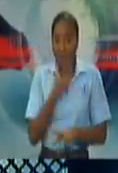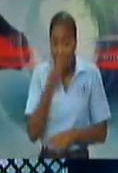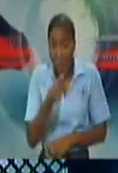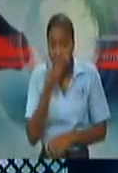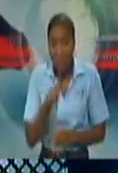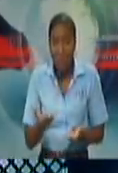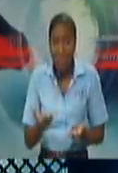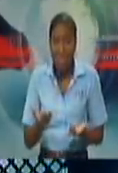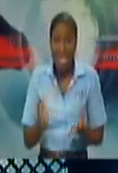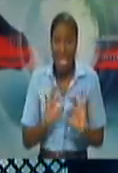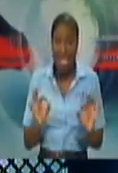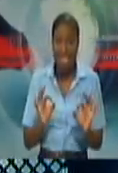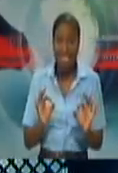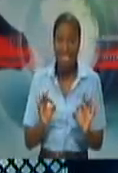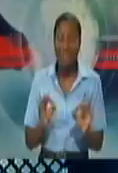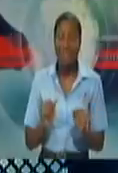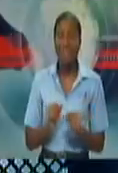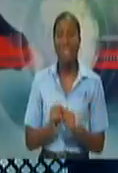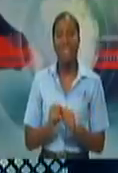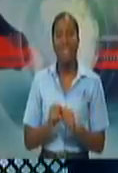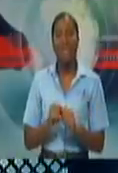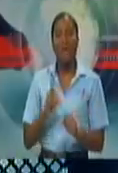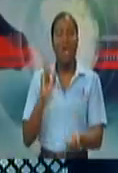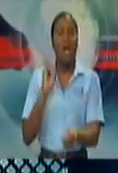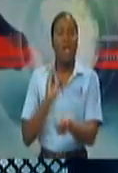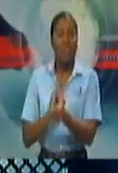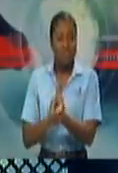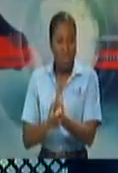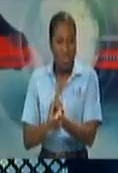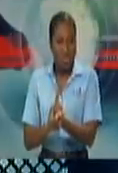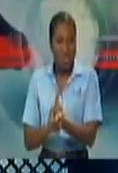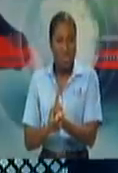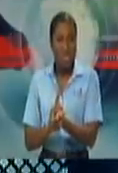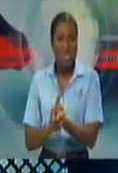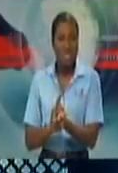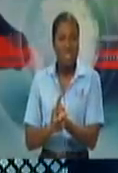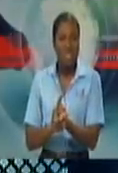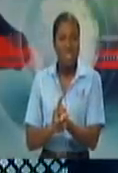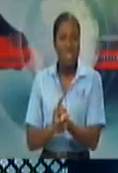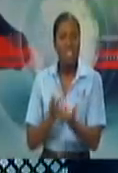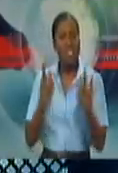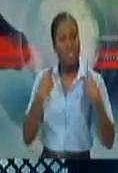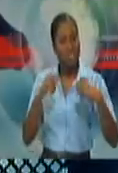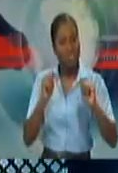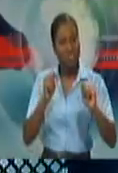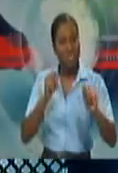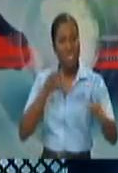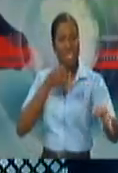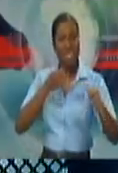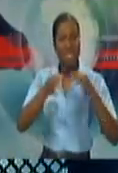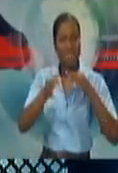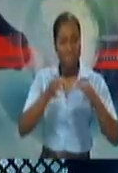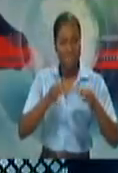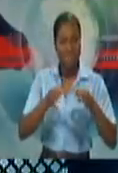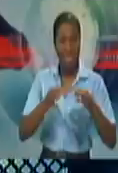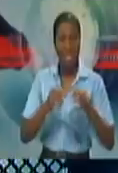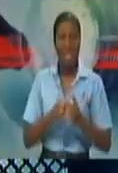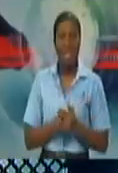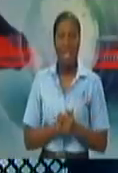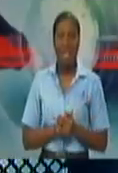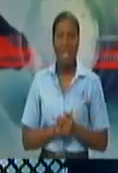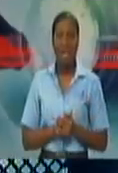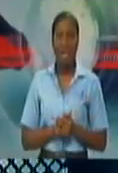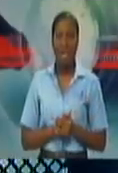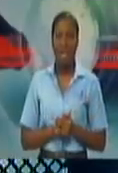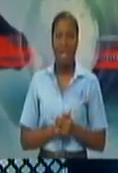Dr. Hines said, Dr. Hines was being a little more conservative of the two, I think, when he said there may be hidden cases still. And